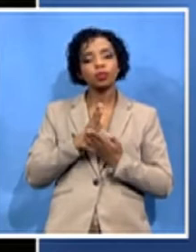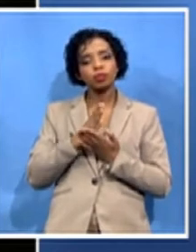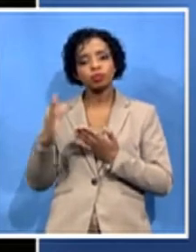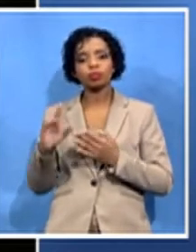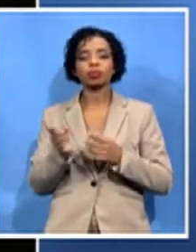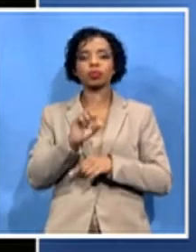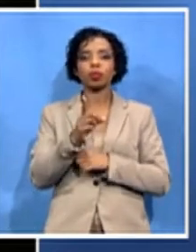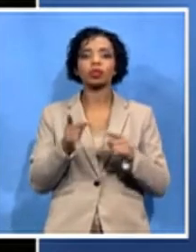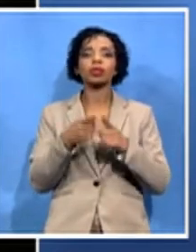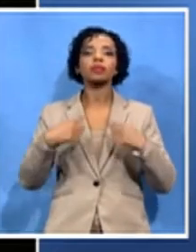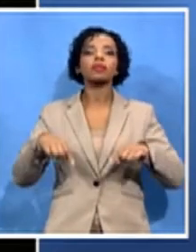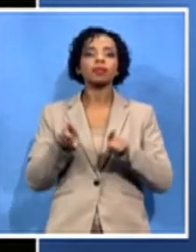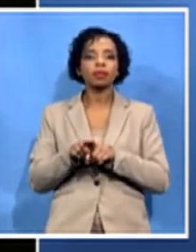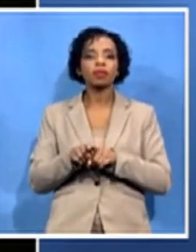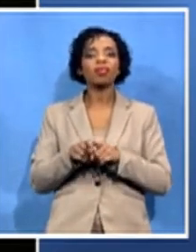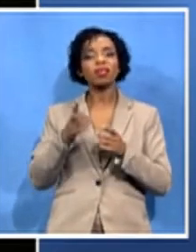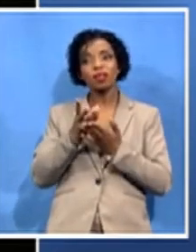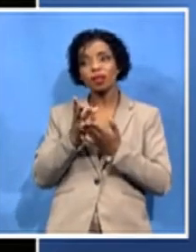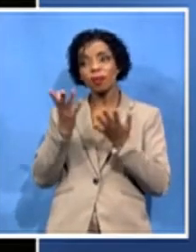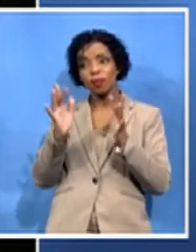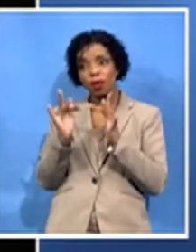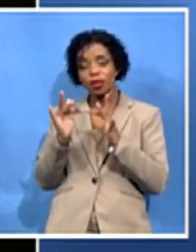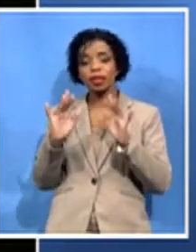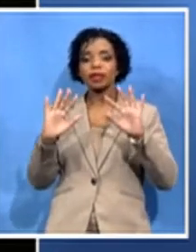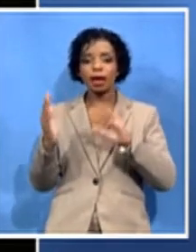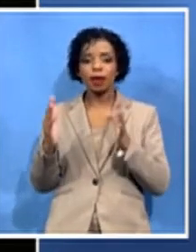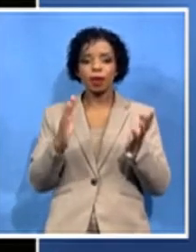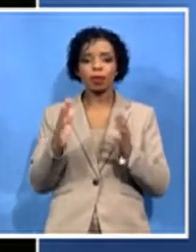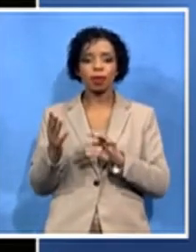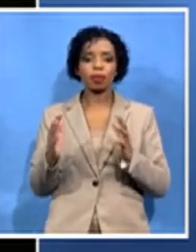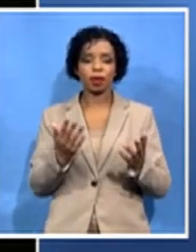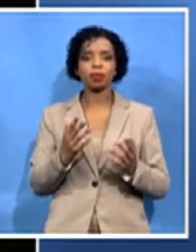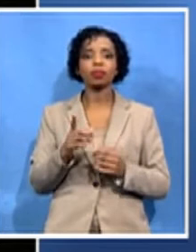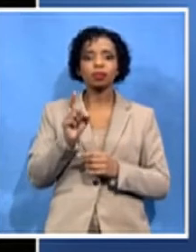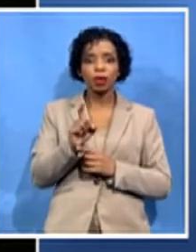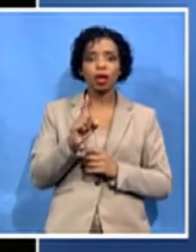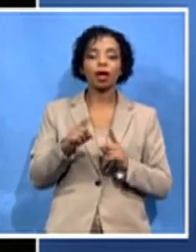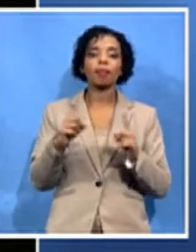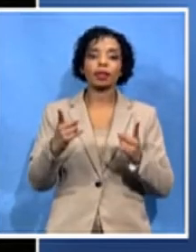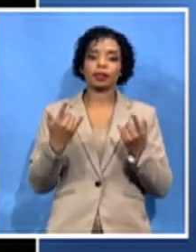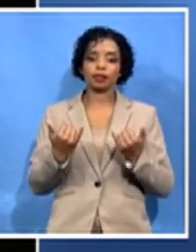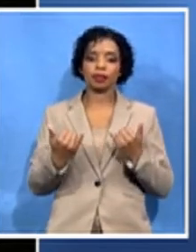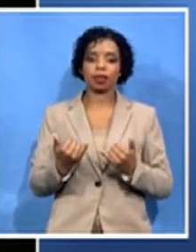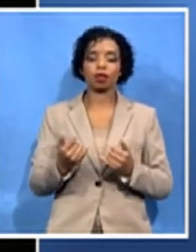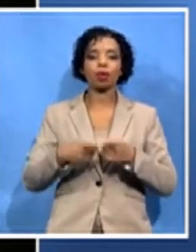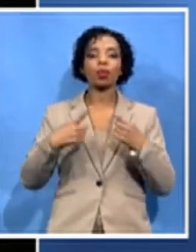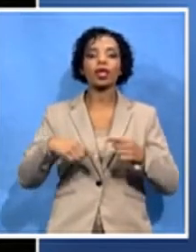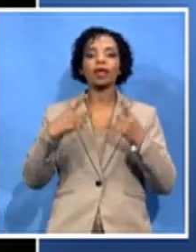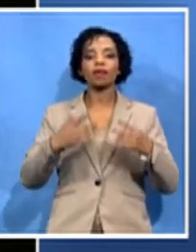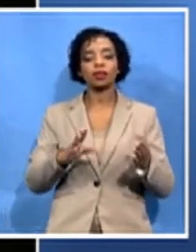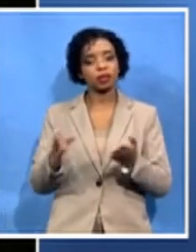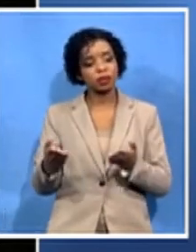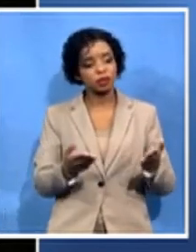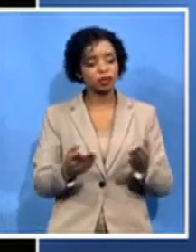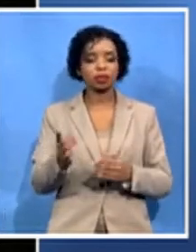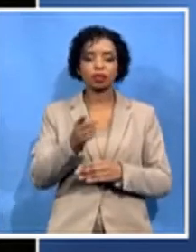connect to our community, the public participation. But now that we have introduced our hybrid systems of going to people